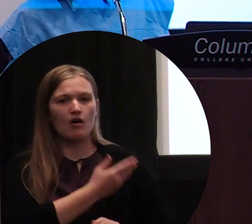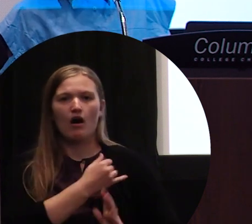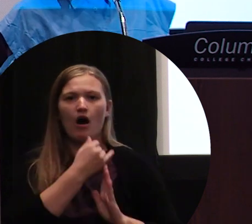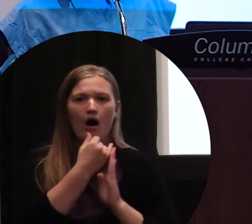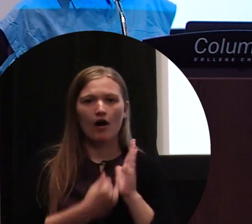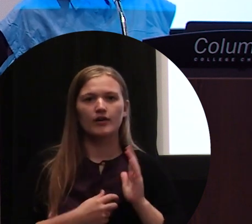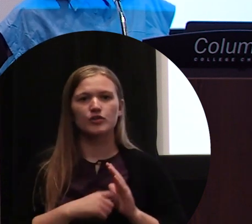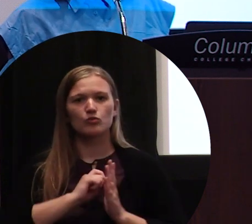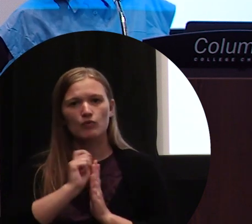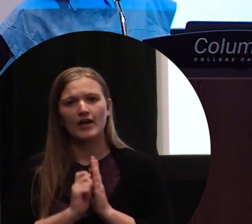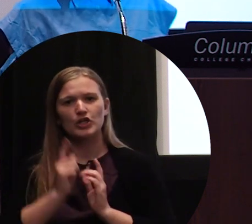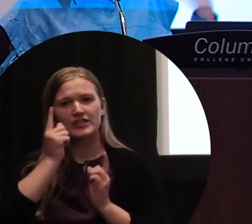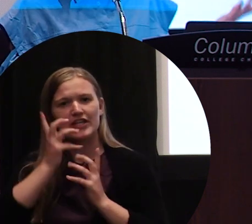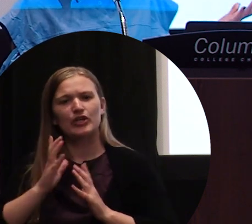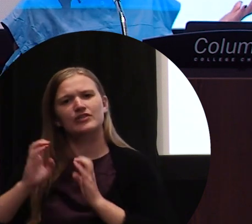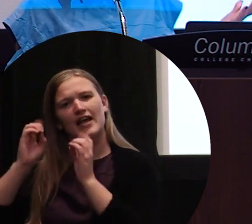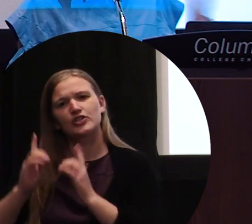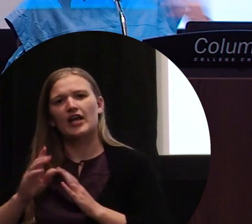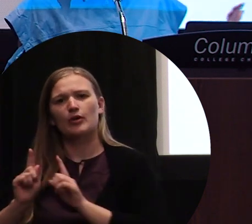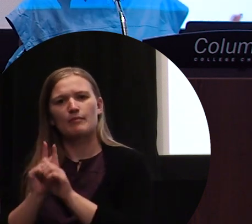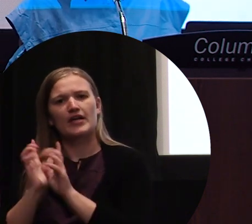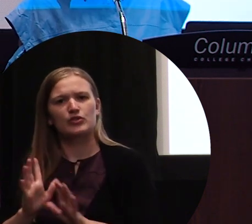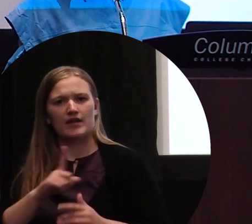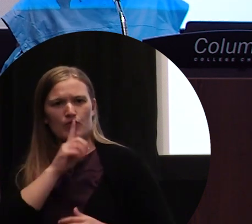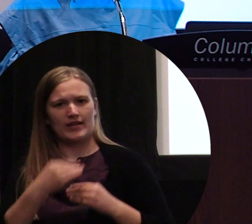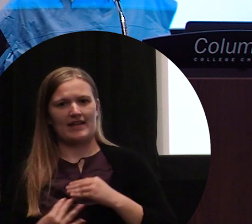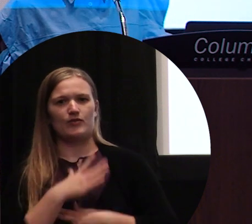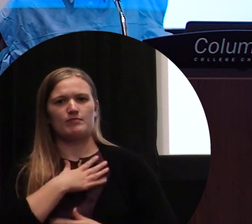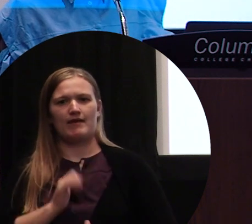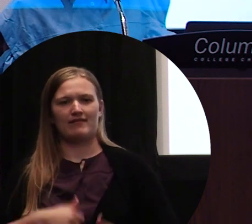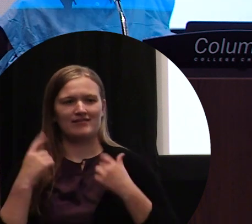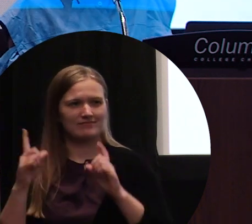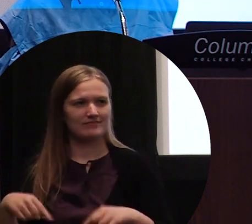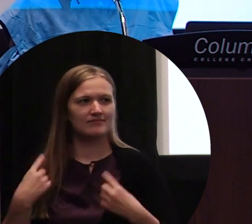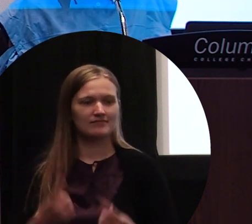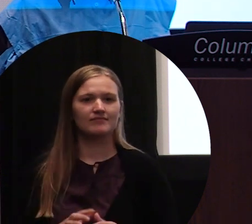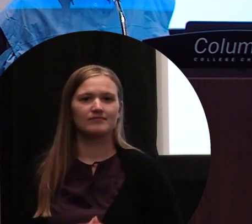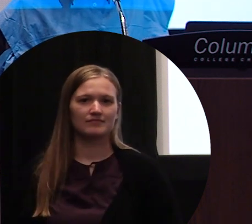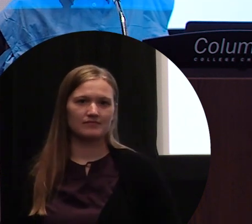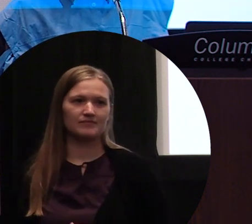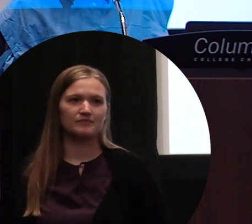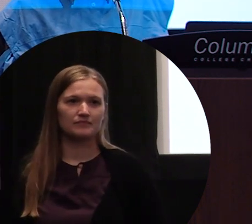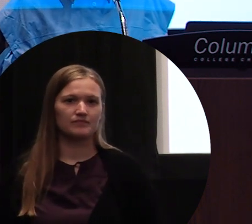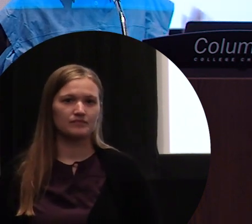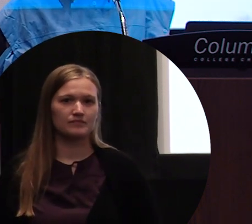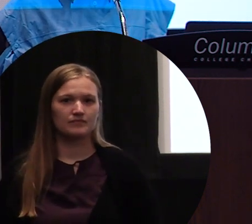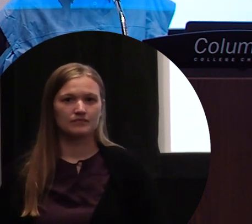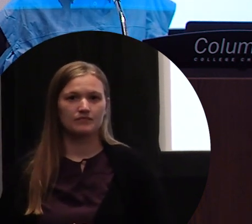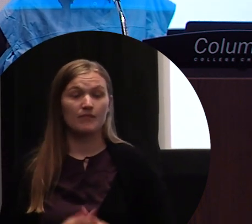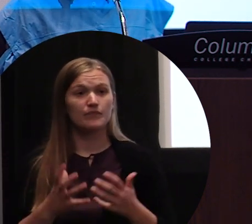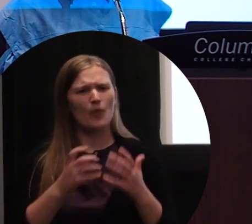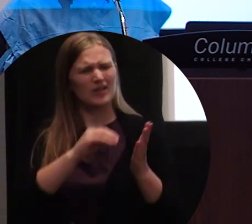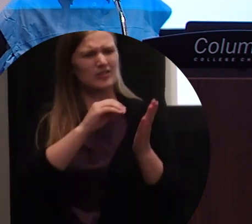and also educators and mentors that have really shaped a lot of the ways that I think about making. And so I